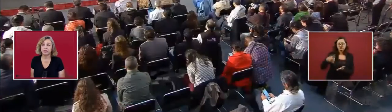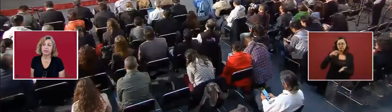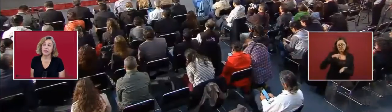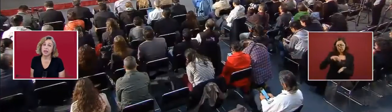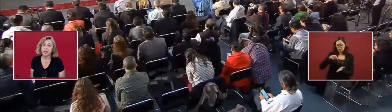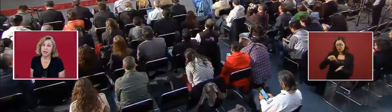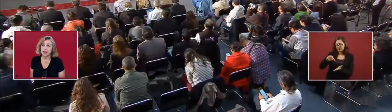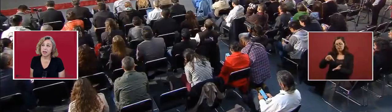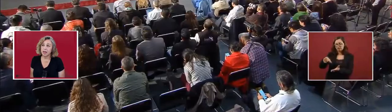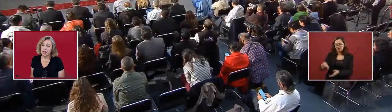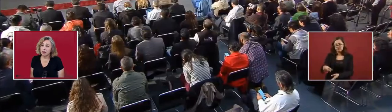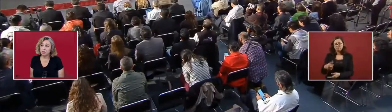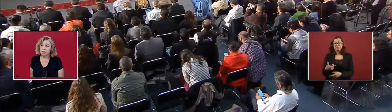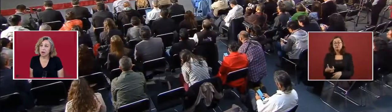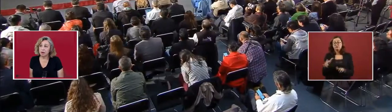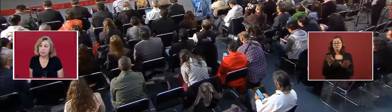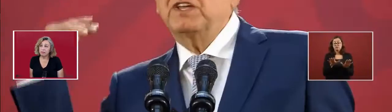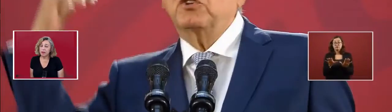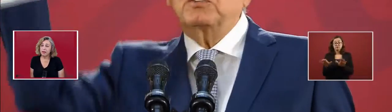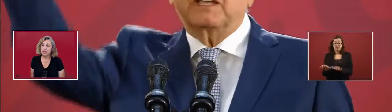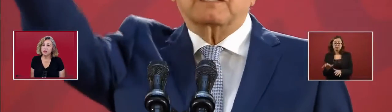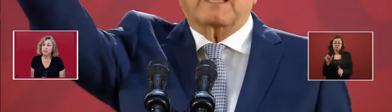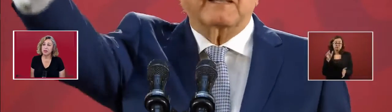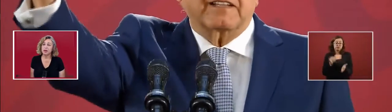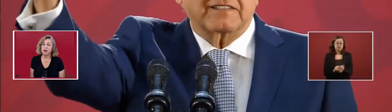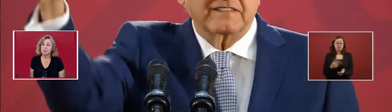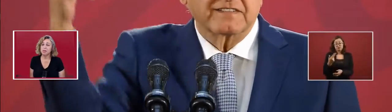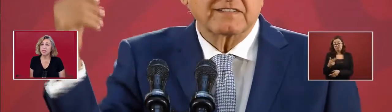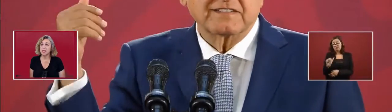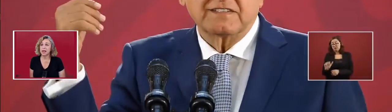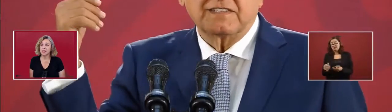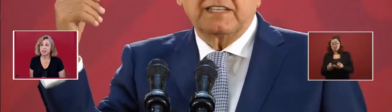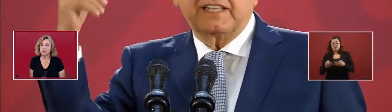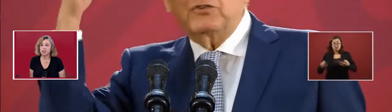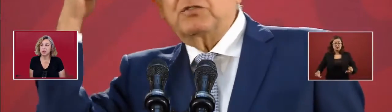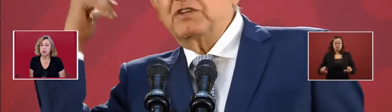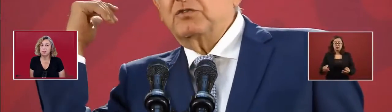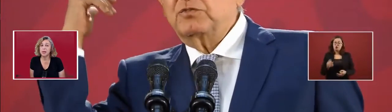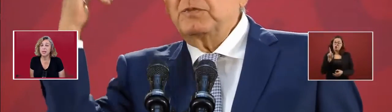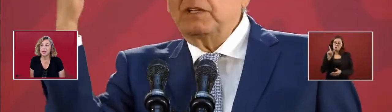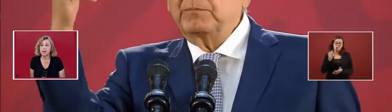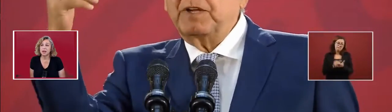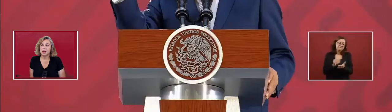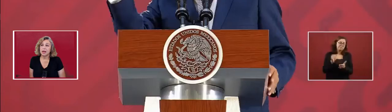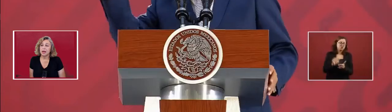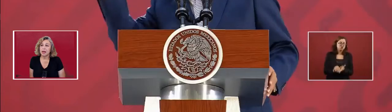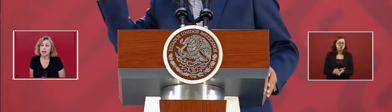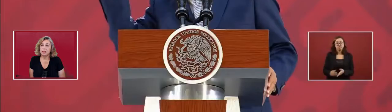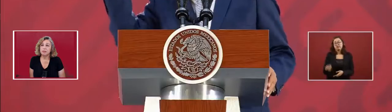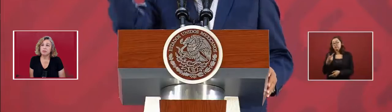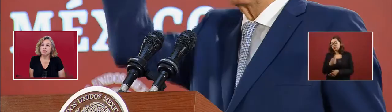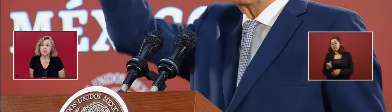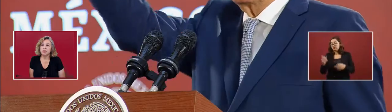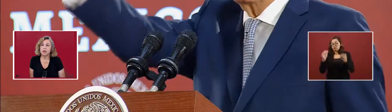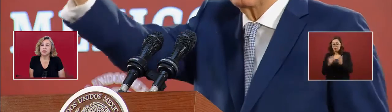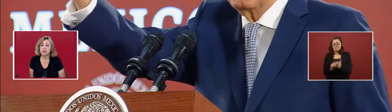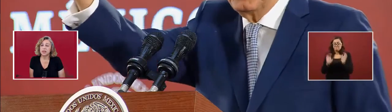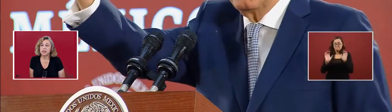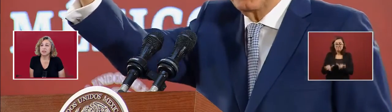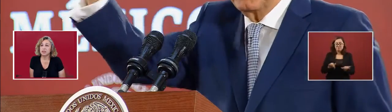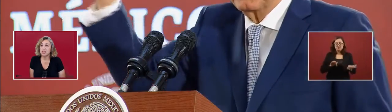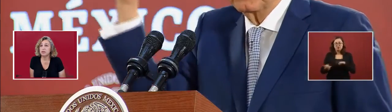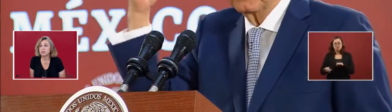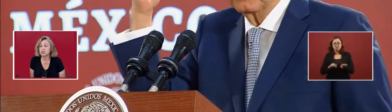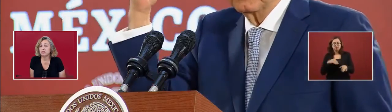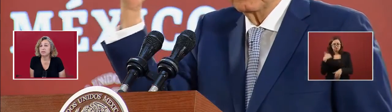life. And we're at 500 million hectares to a million, and then from 200